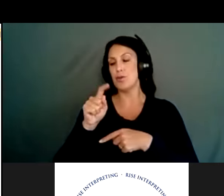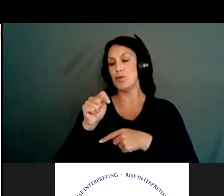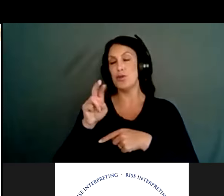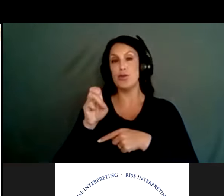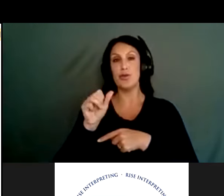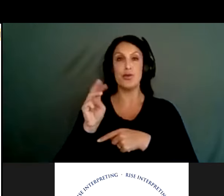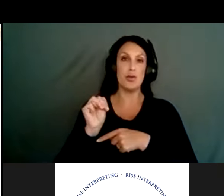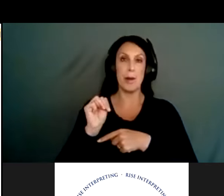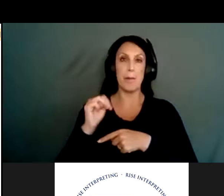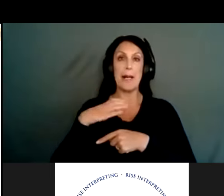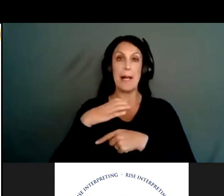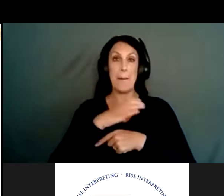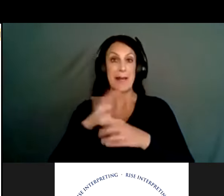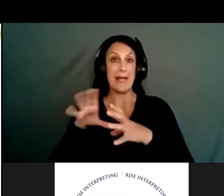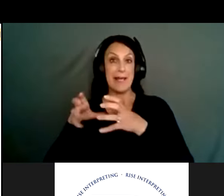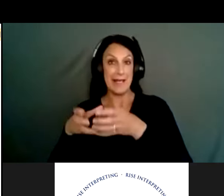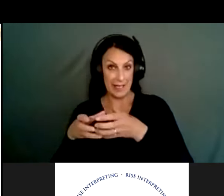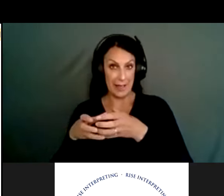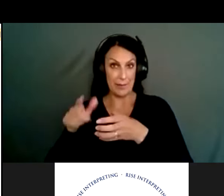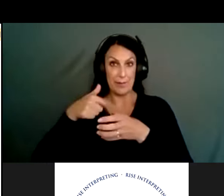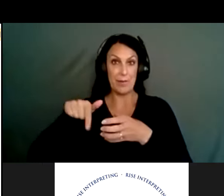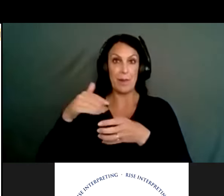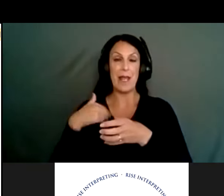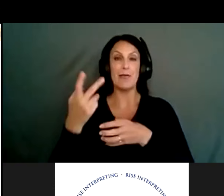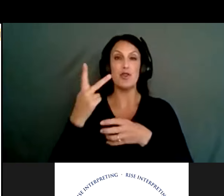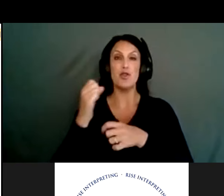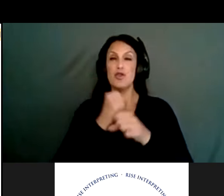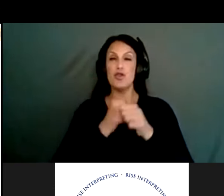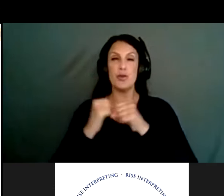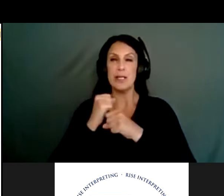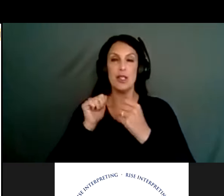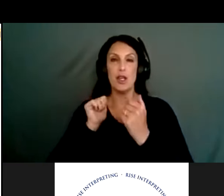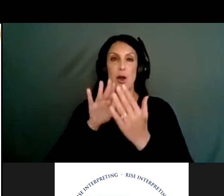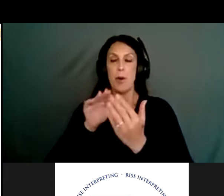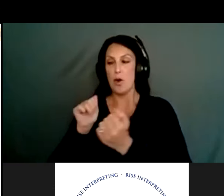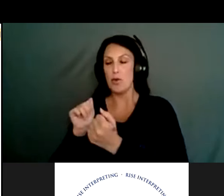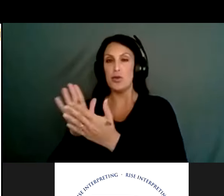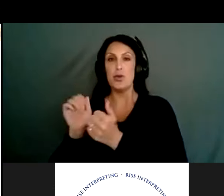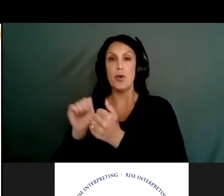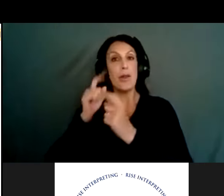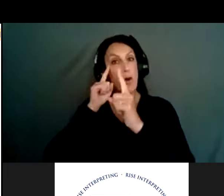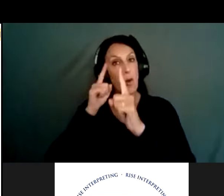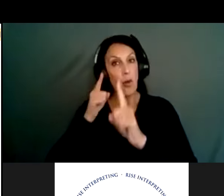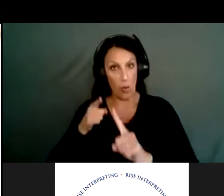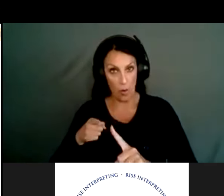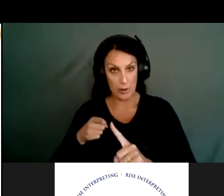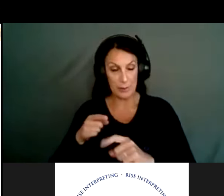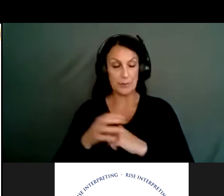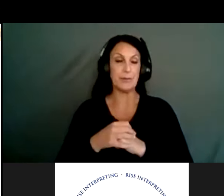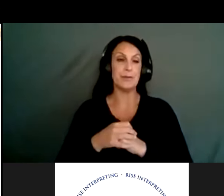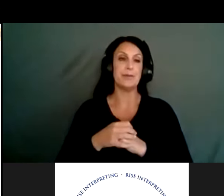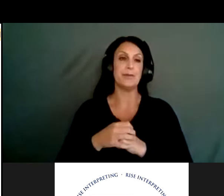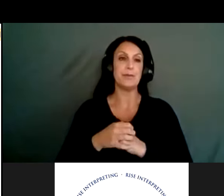have, um, our upstream subcommittee has two strategic approaches with the following goals and objectives. Uh,